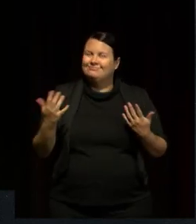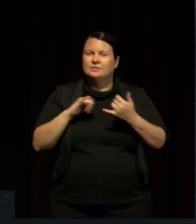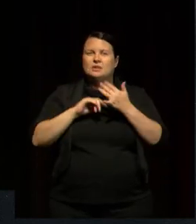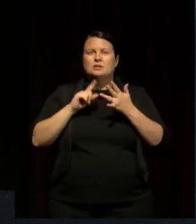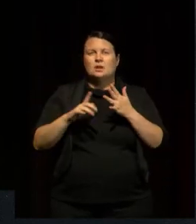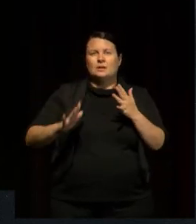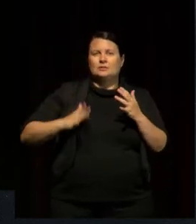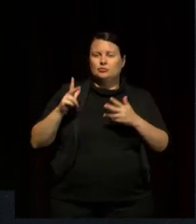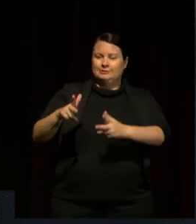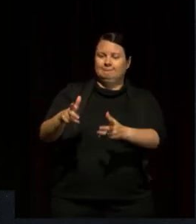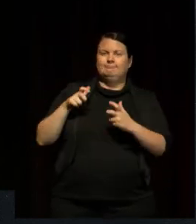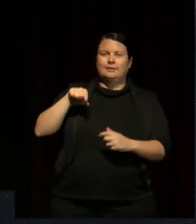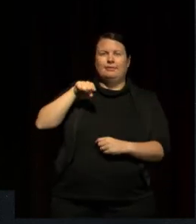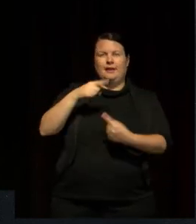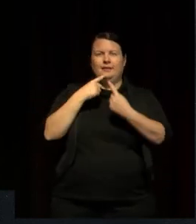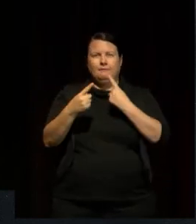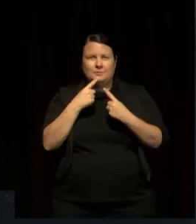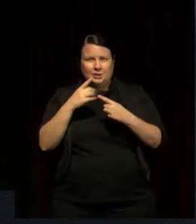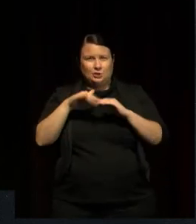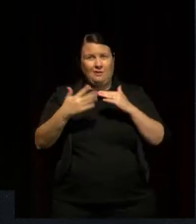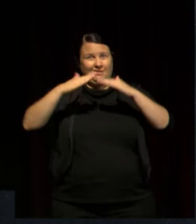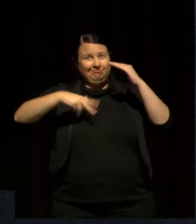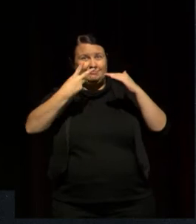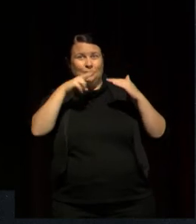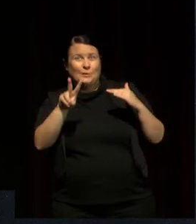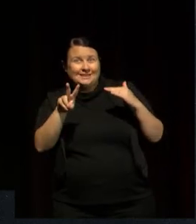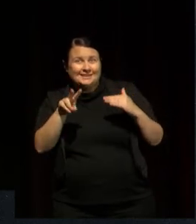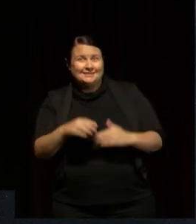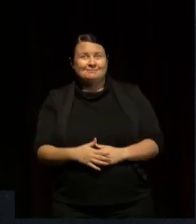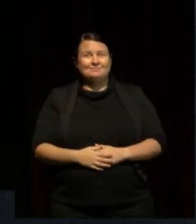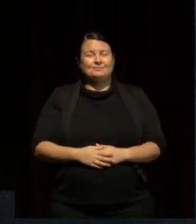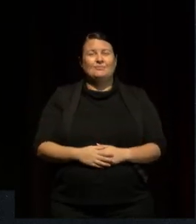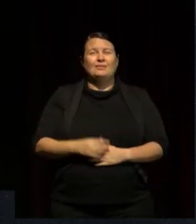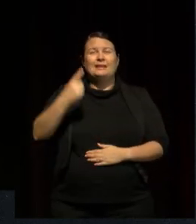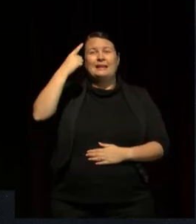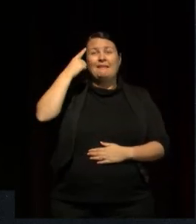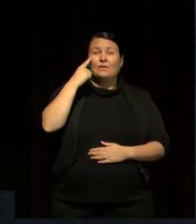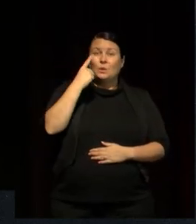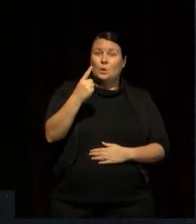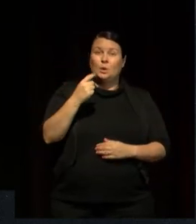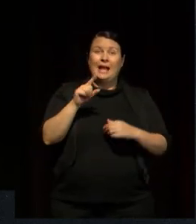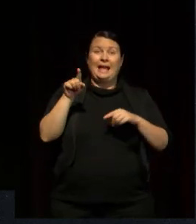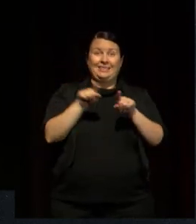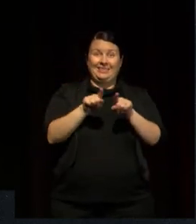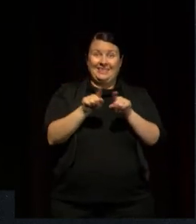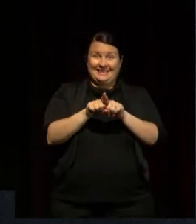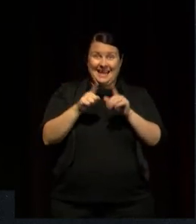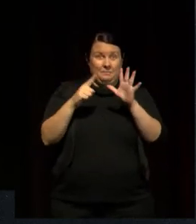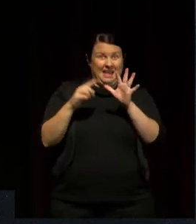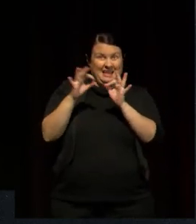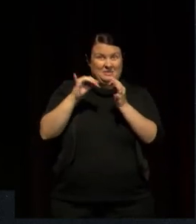statistic. If you were to look at the population pyramid from that same census,